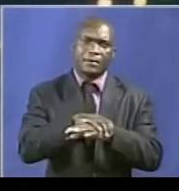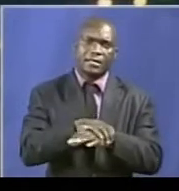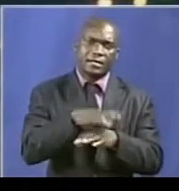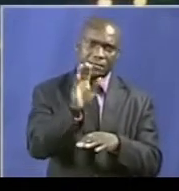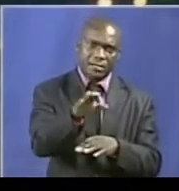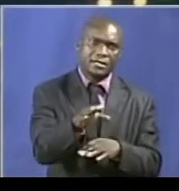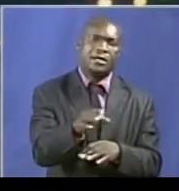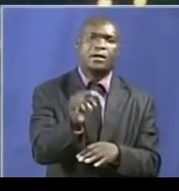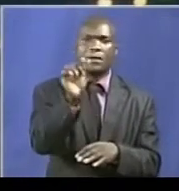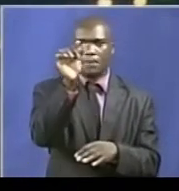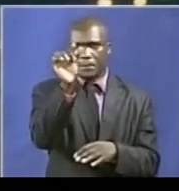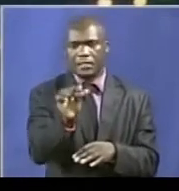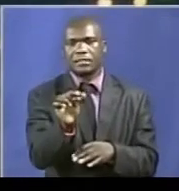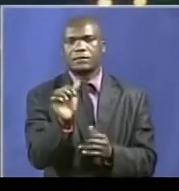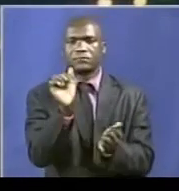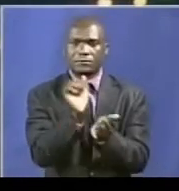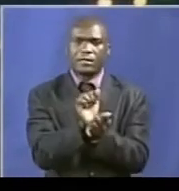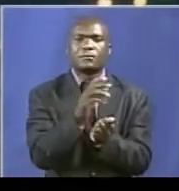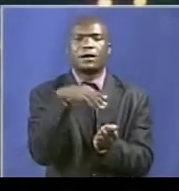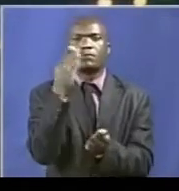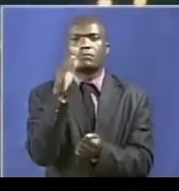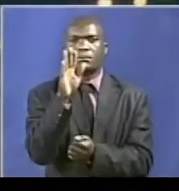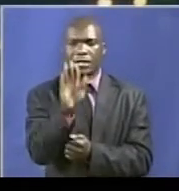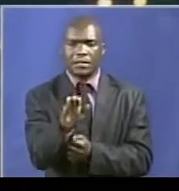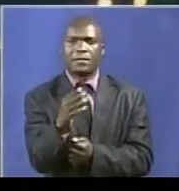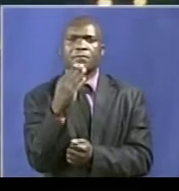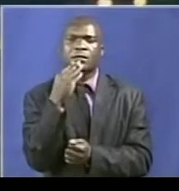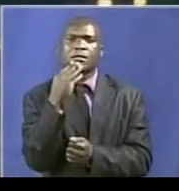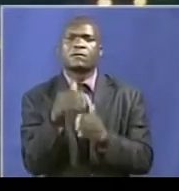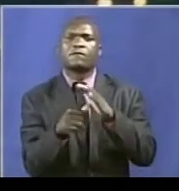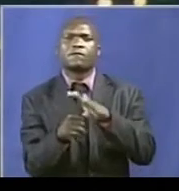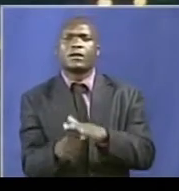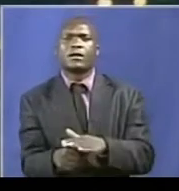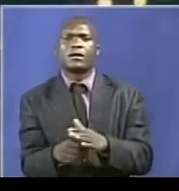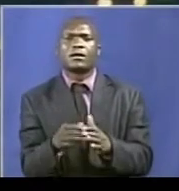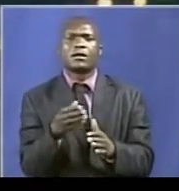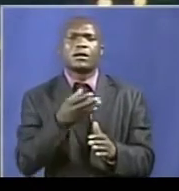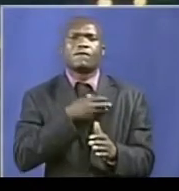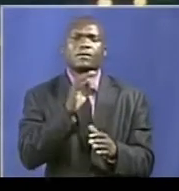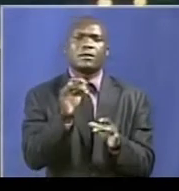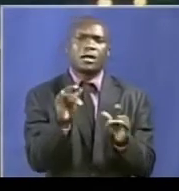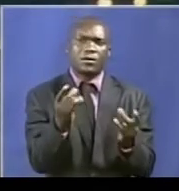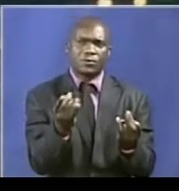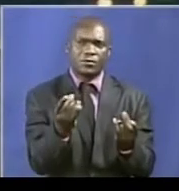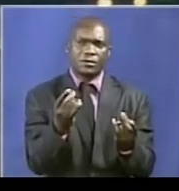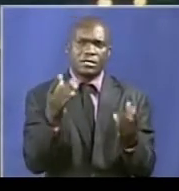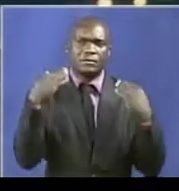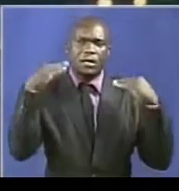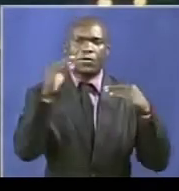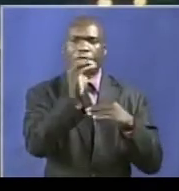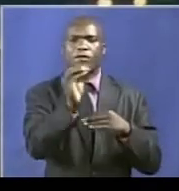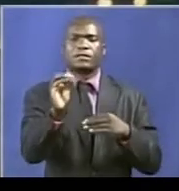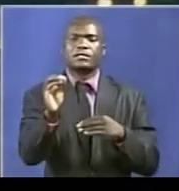the criminals will face the full wrath of the law for perpetrating such sabotage and violence on senior government and party